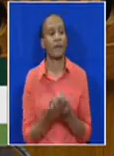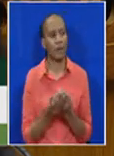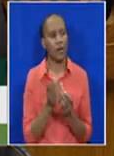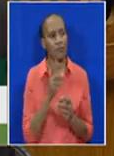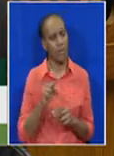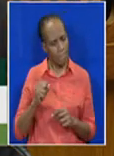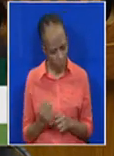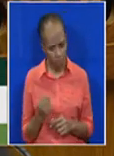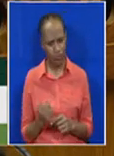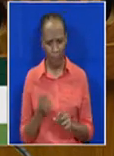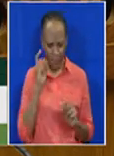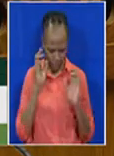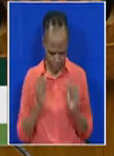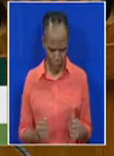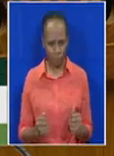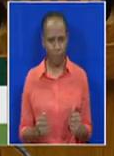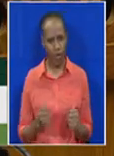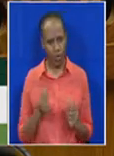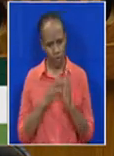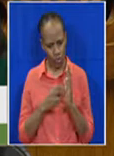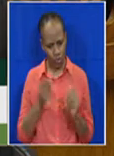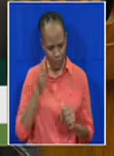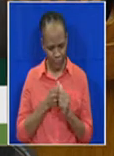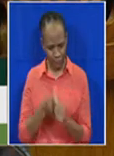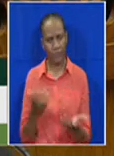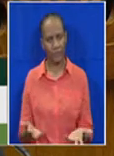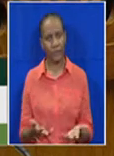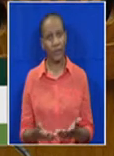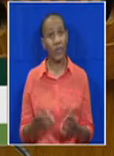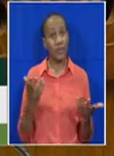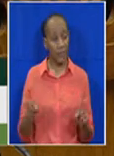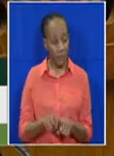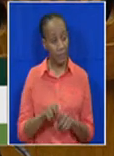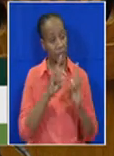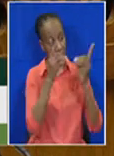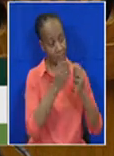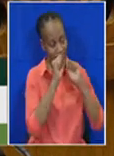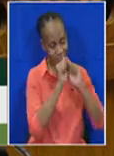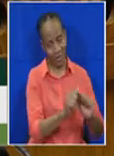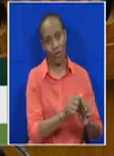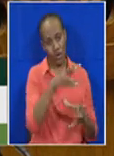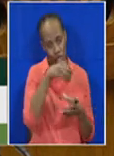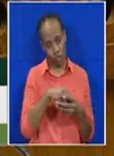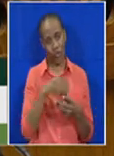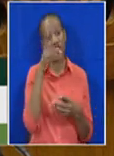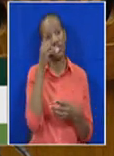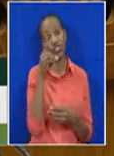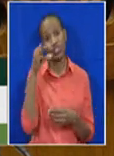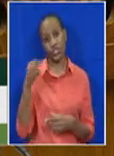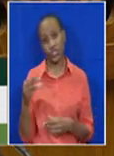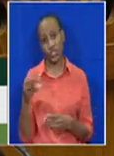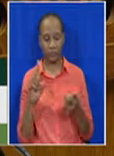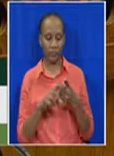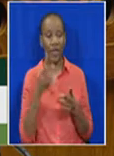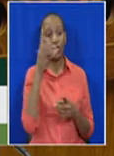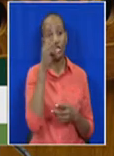but firm with the discipline. The role of the mother is assumed by the officials of the department, including the director general and the